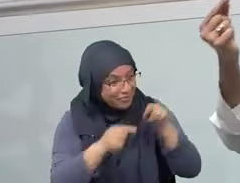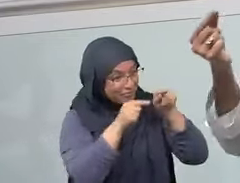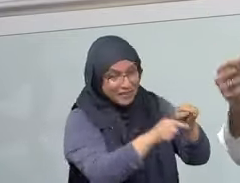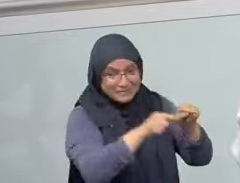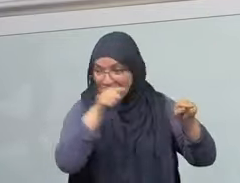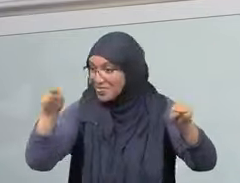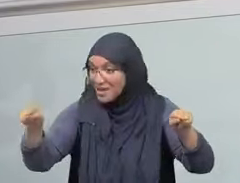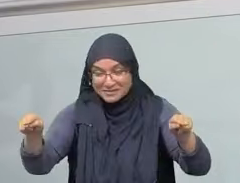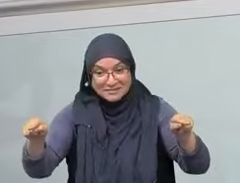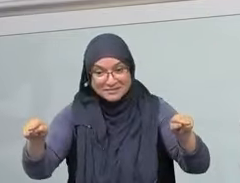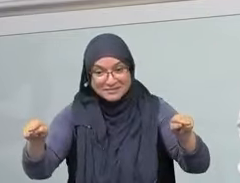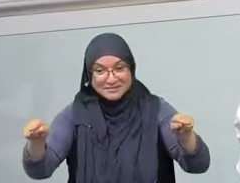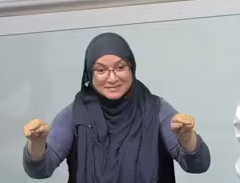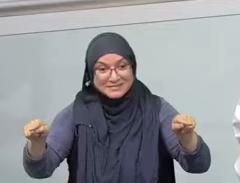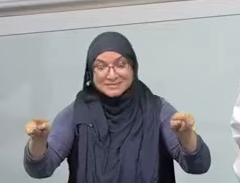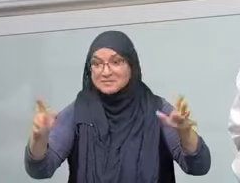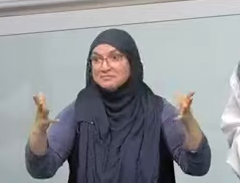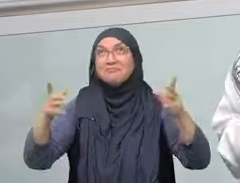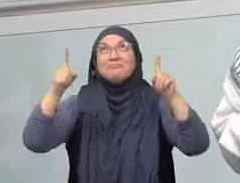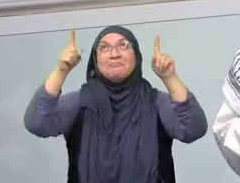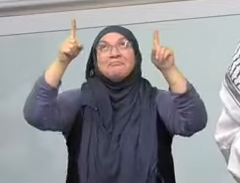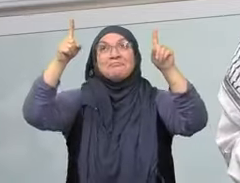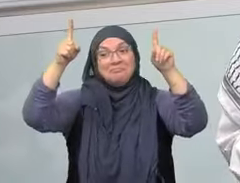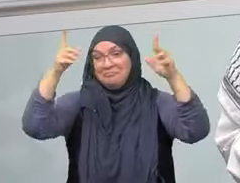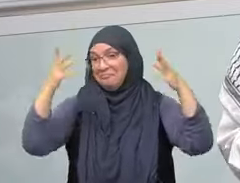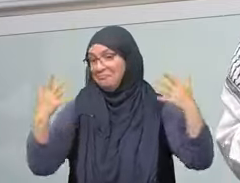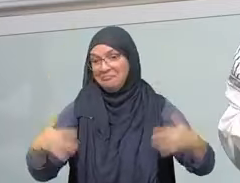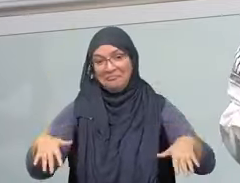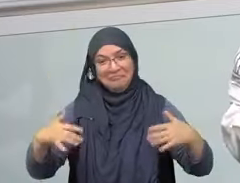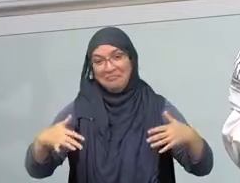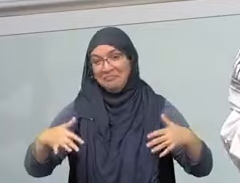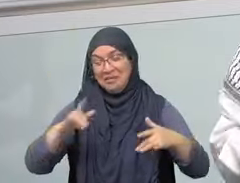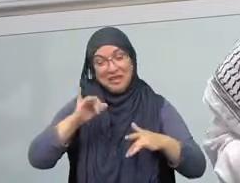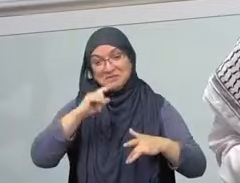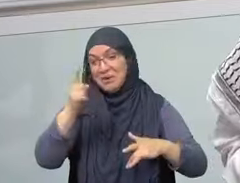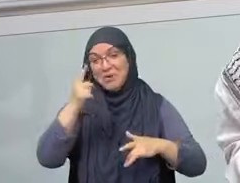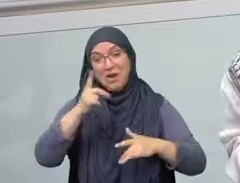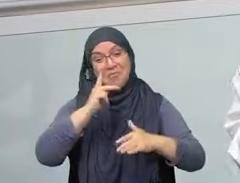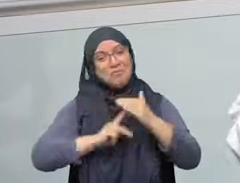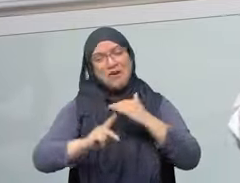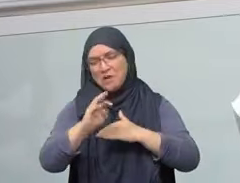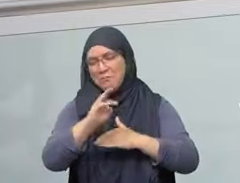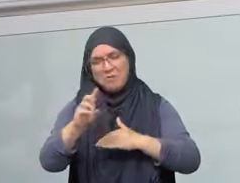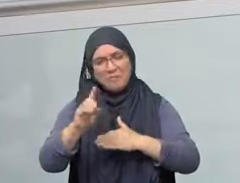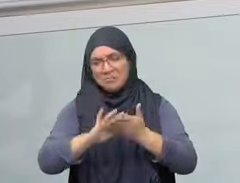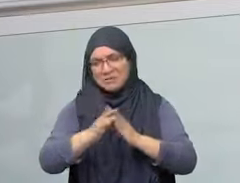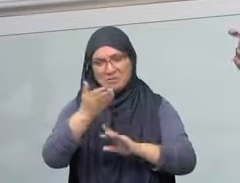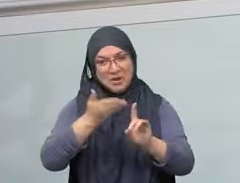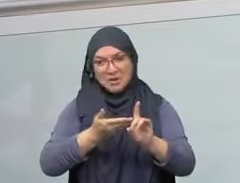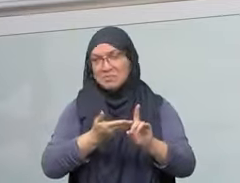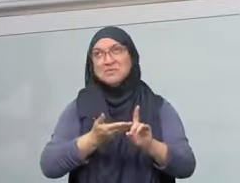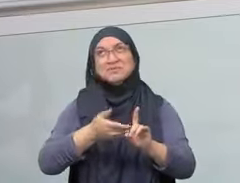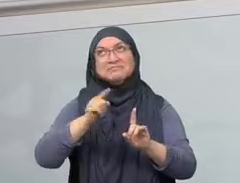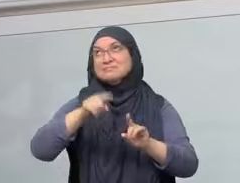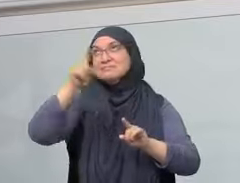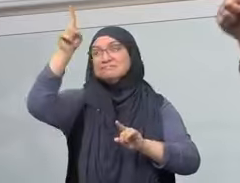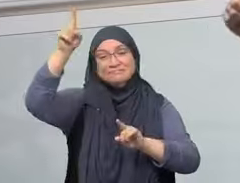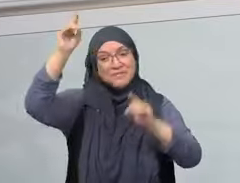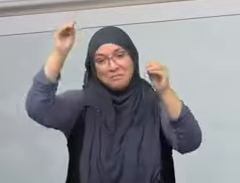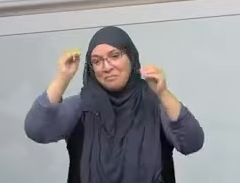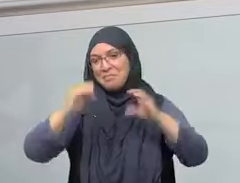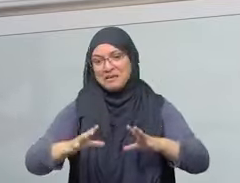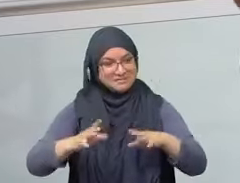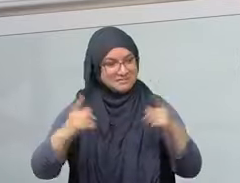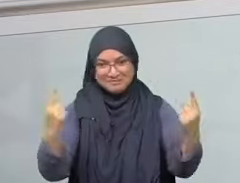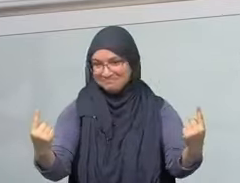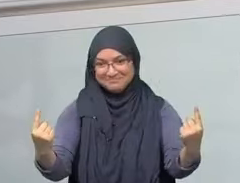the great reward he heard from our Prophet sallallahu alayhi wasallam that he would not even drink water there because he said he wanted the ajr of it, the